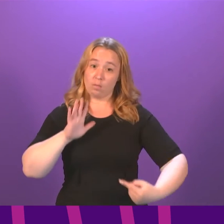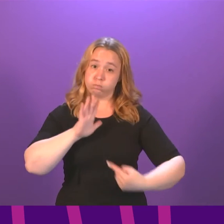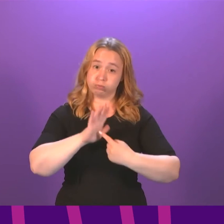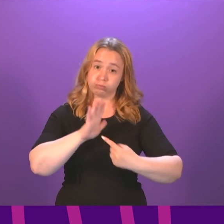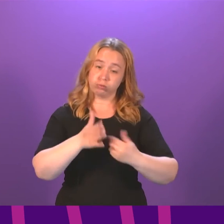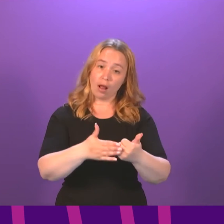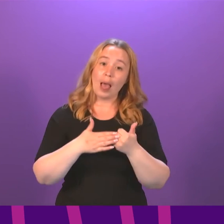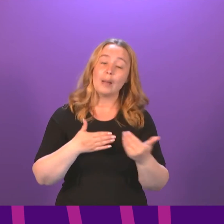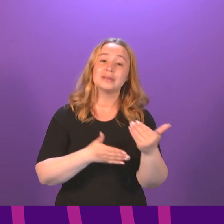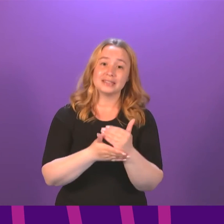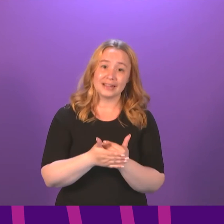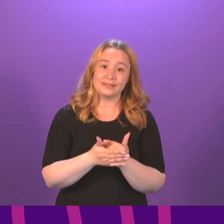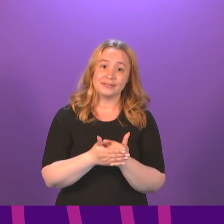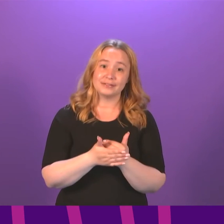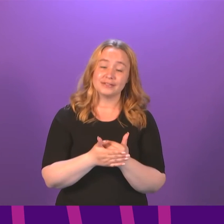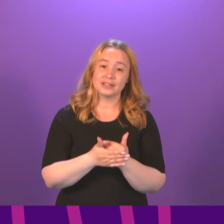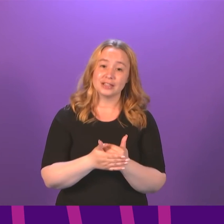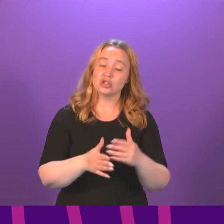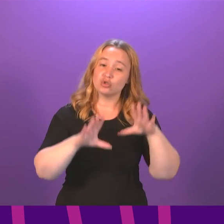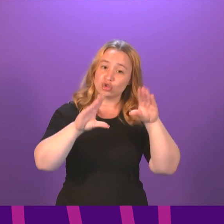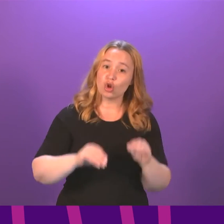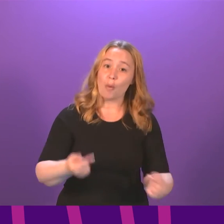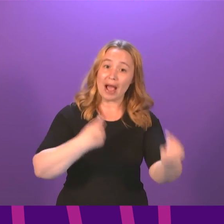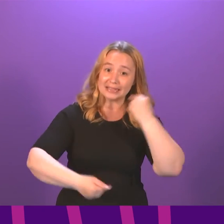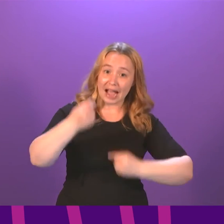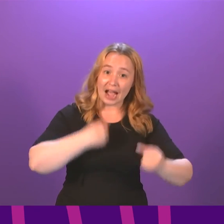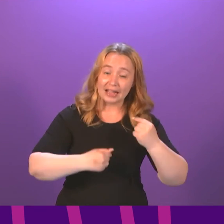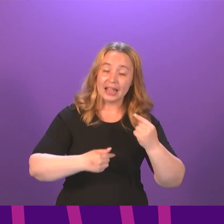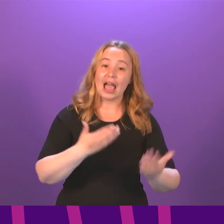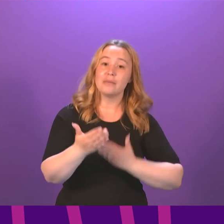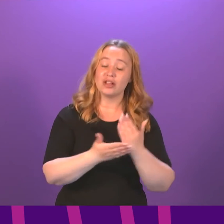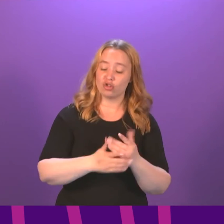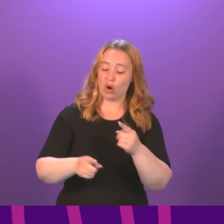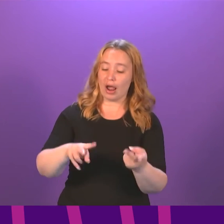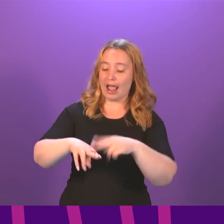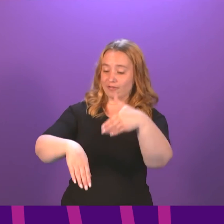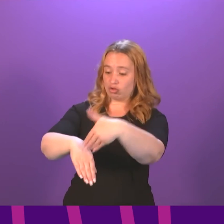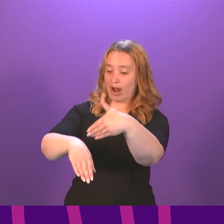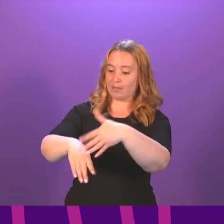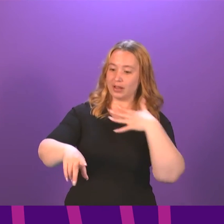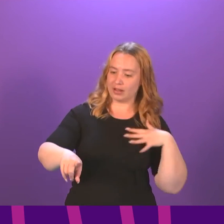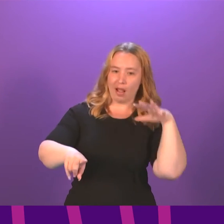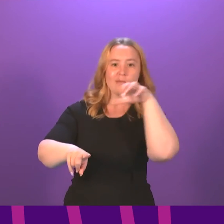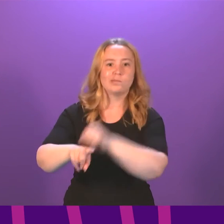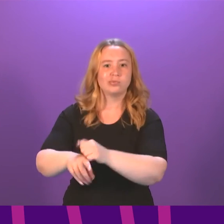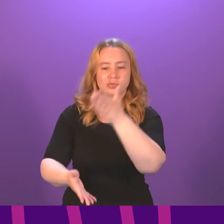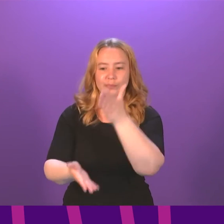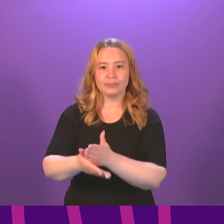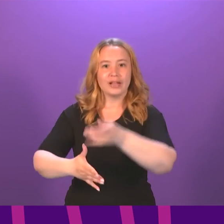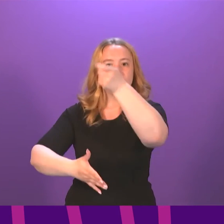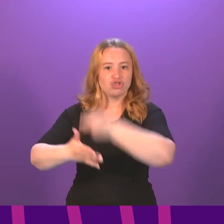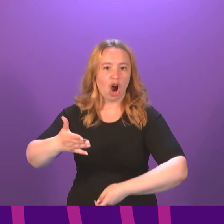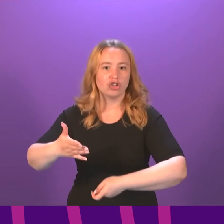officer safety, deterring attacks, securing convictions against those who carry out assaults and boosting public confidence in engaging with officers.